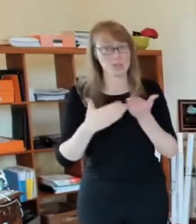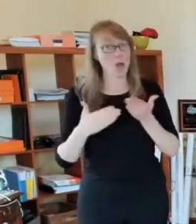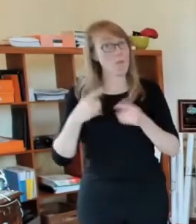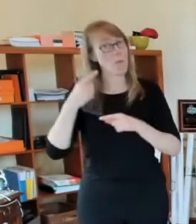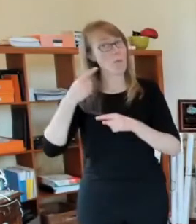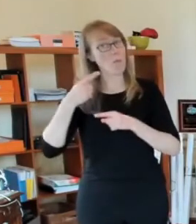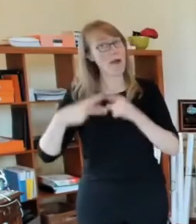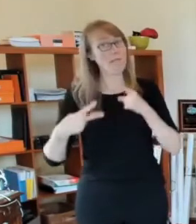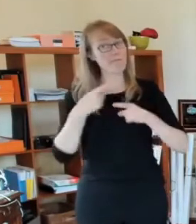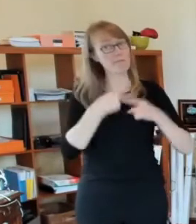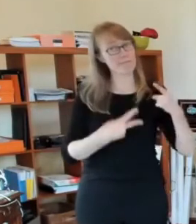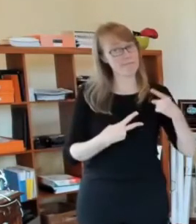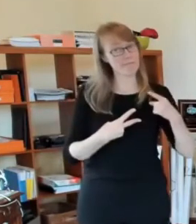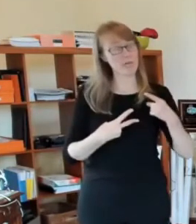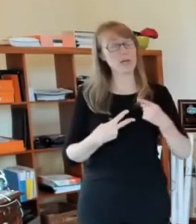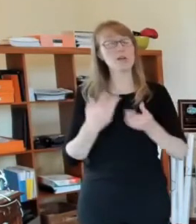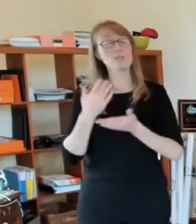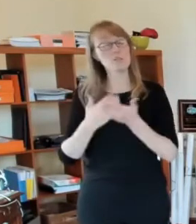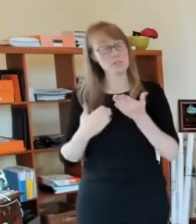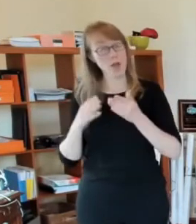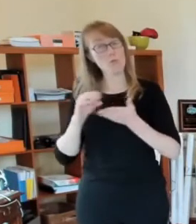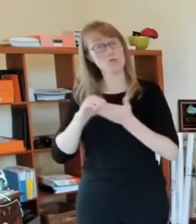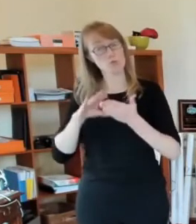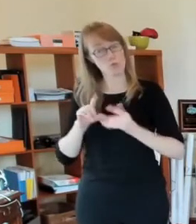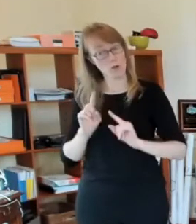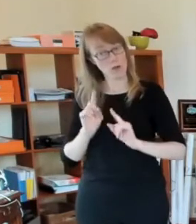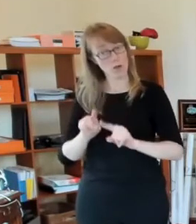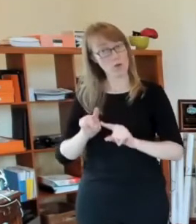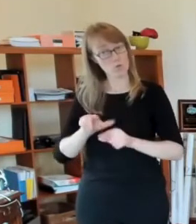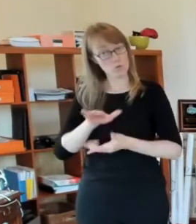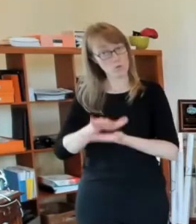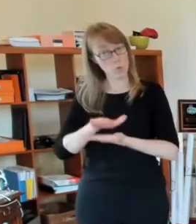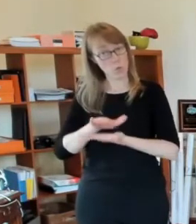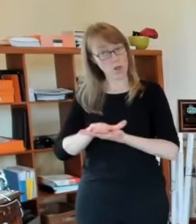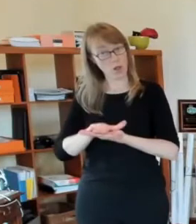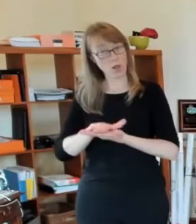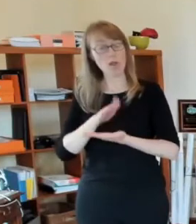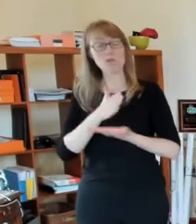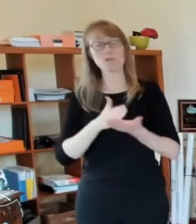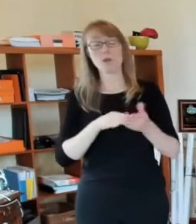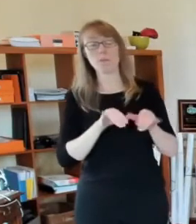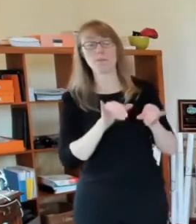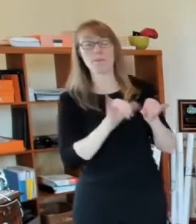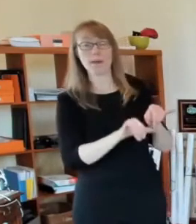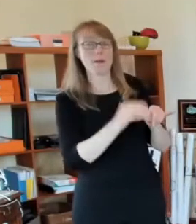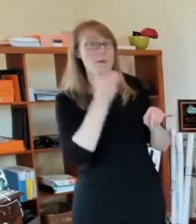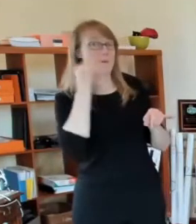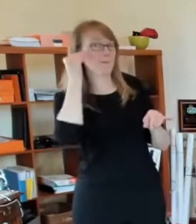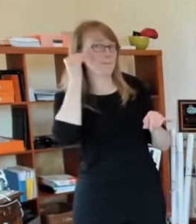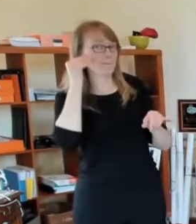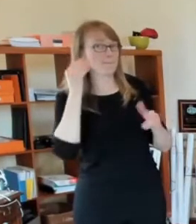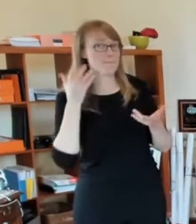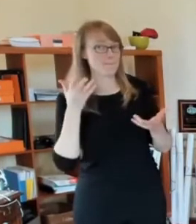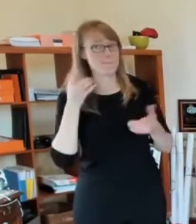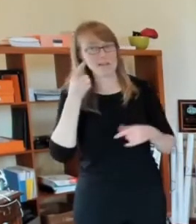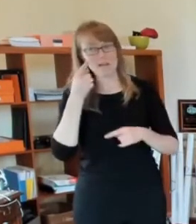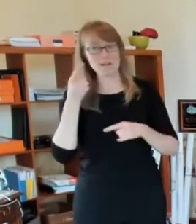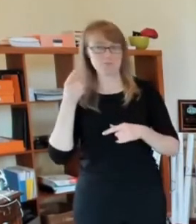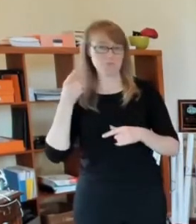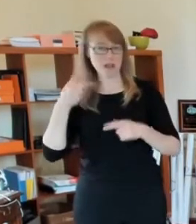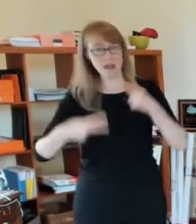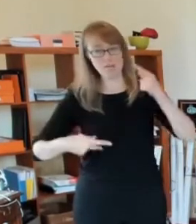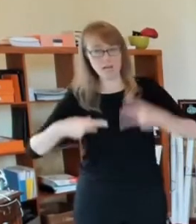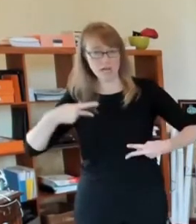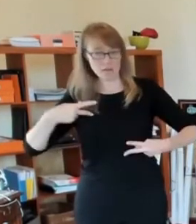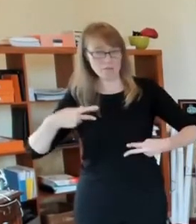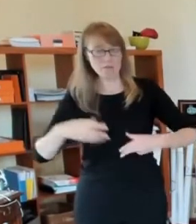learning. And so I think you can expect to keep to hear from your kids schools in the next